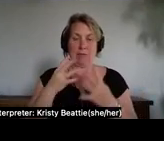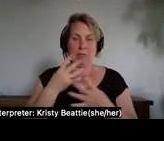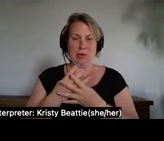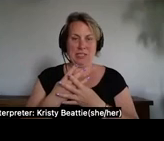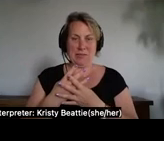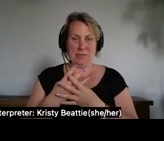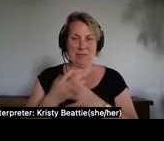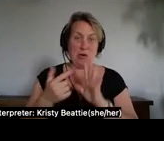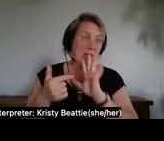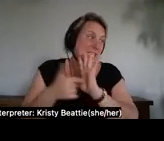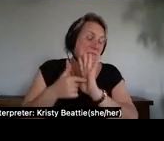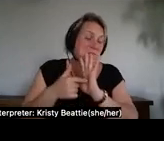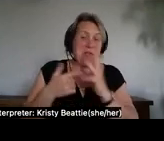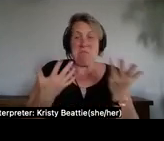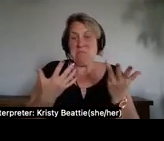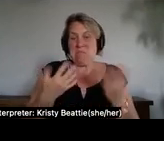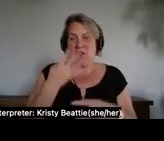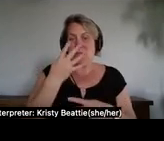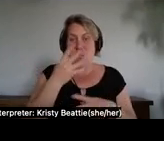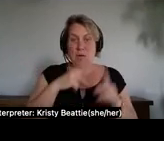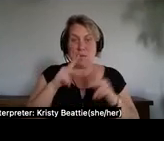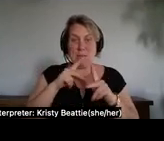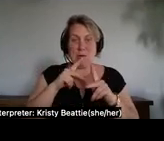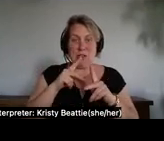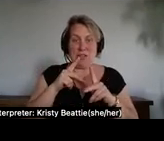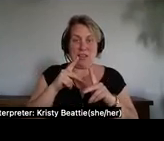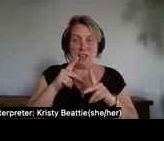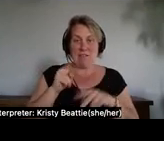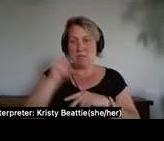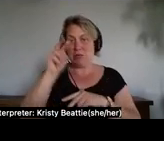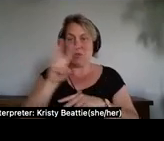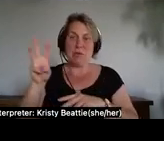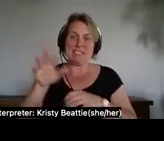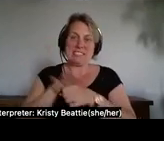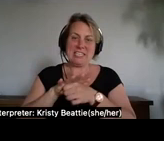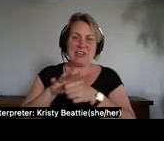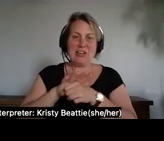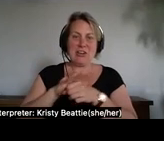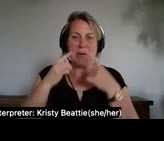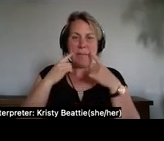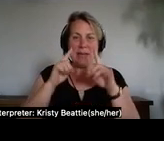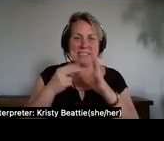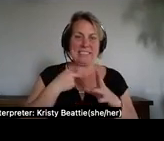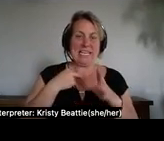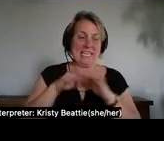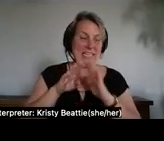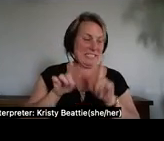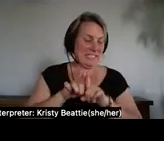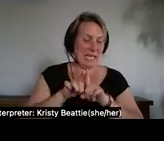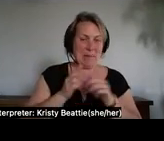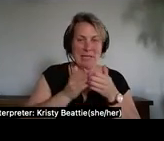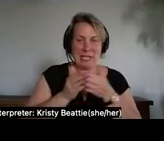canoe and so freedom comes first from recognizing the